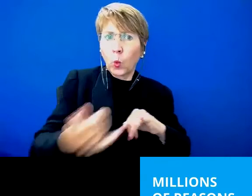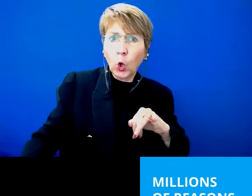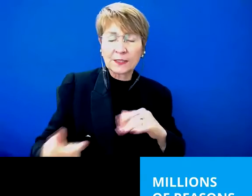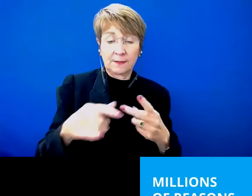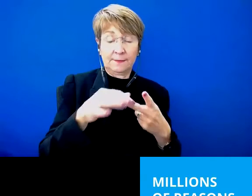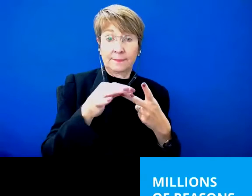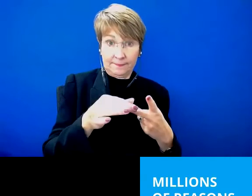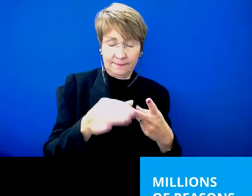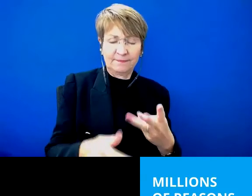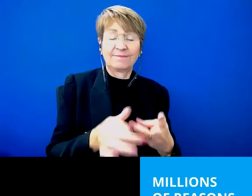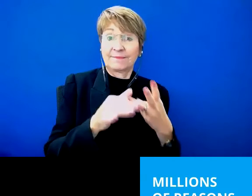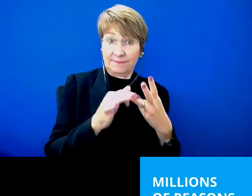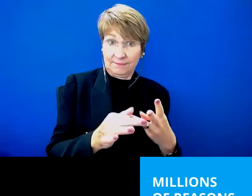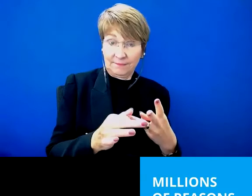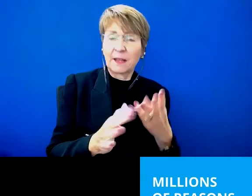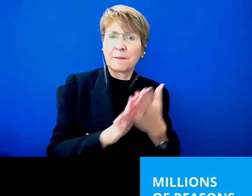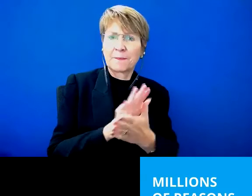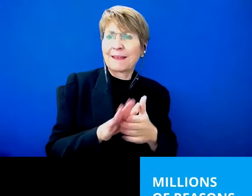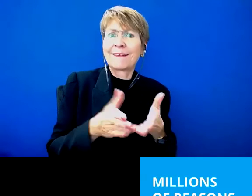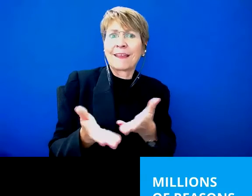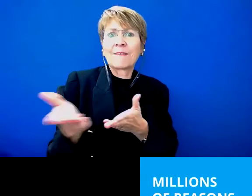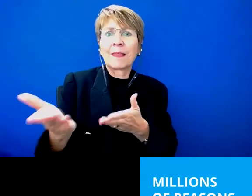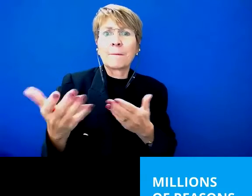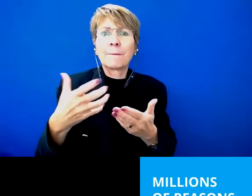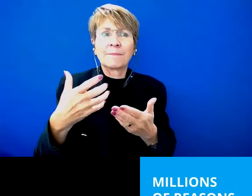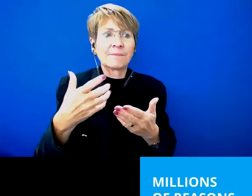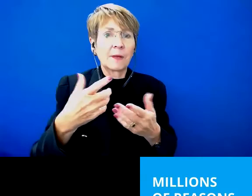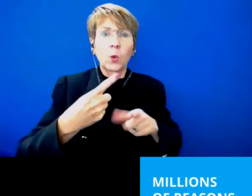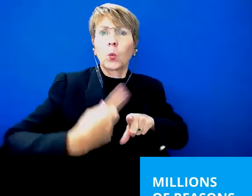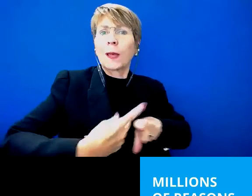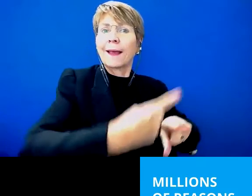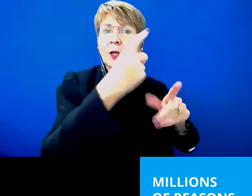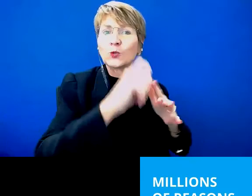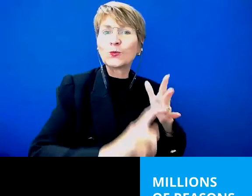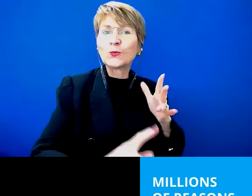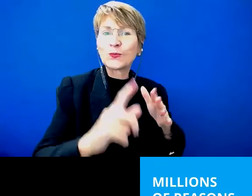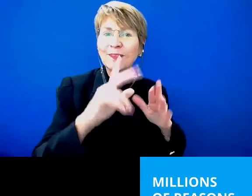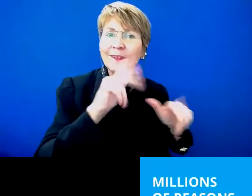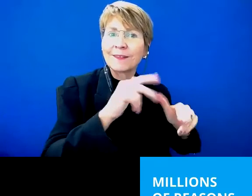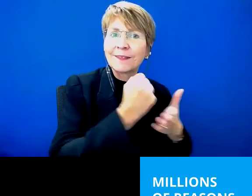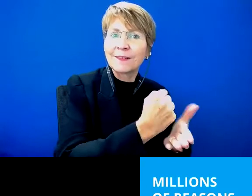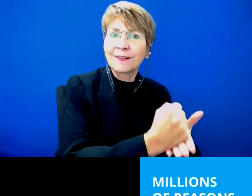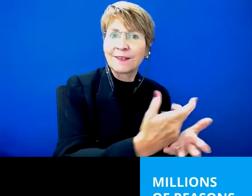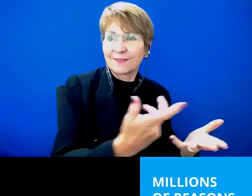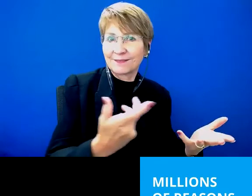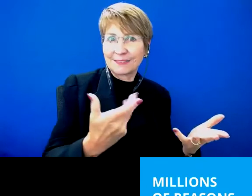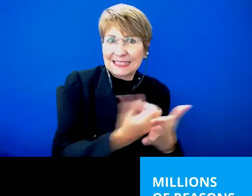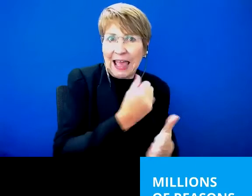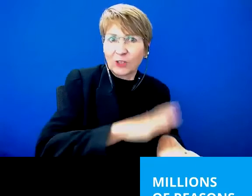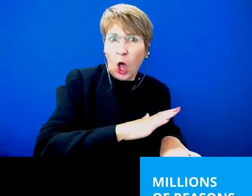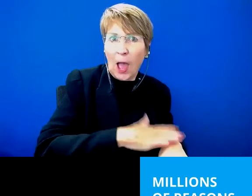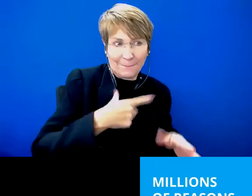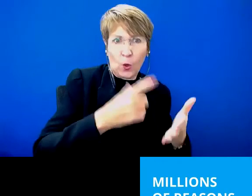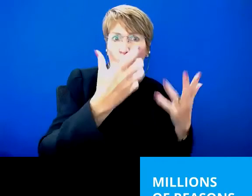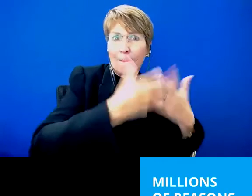most importantly of all can give the gift of time to many time poor carers. As we've heard from many of the other